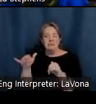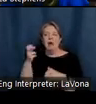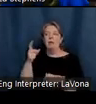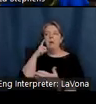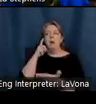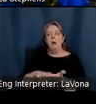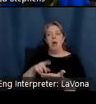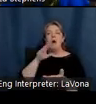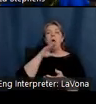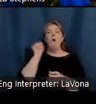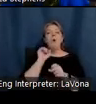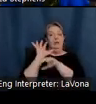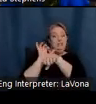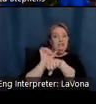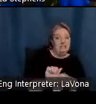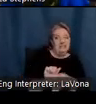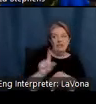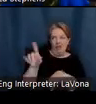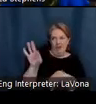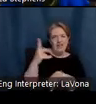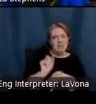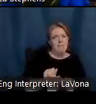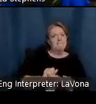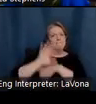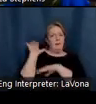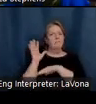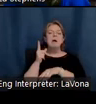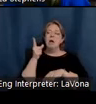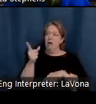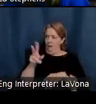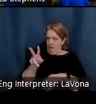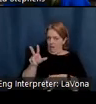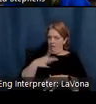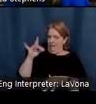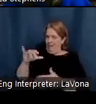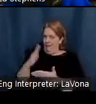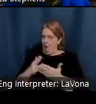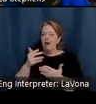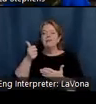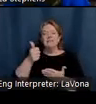old conventions. And soon he would become the premier painter in Indiana.